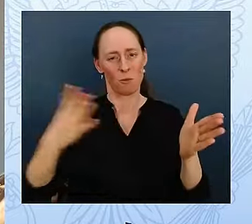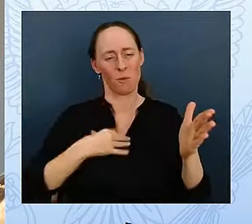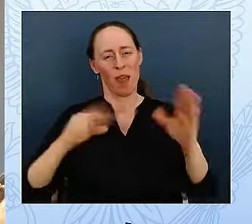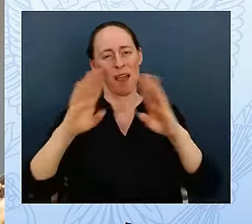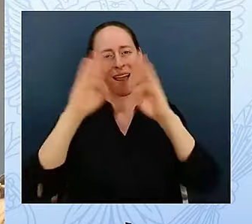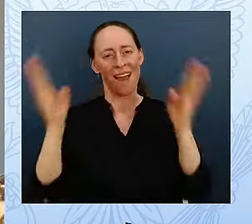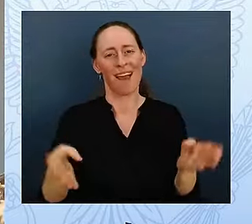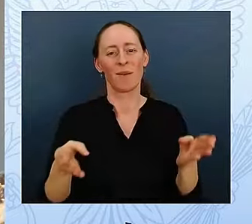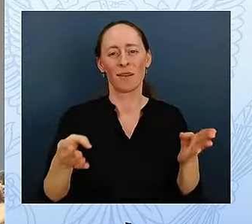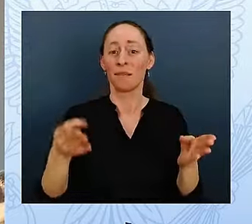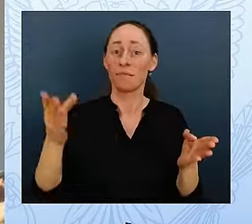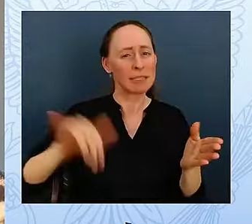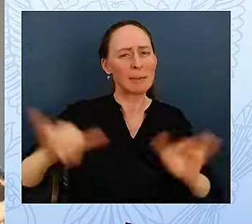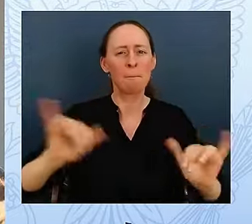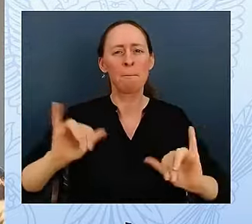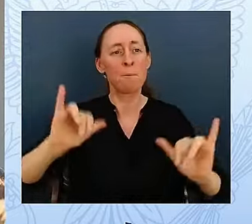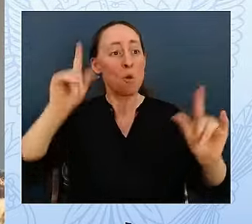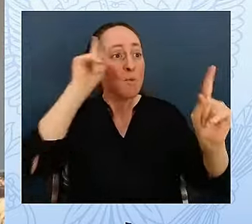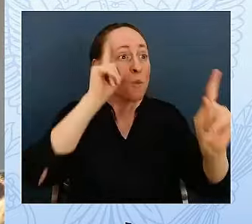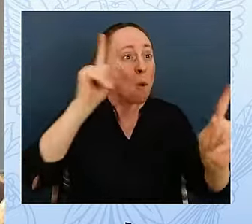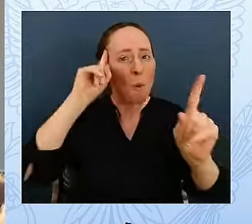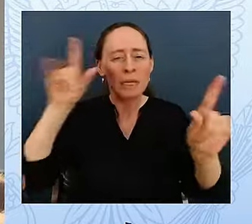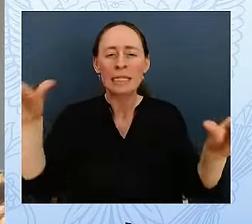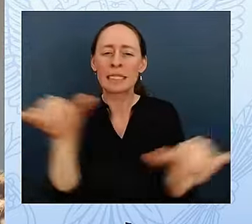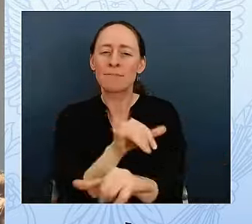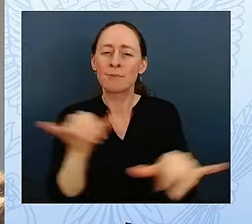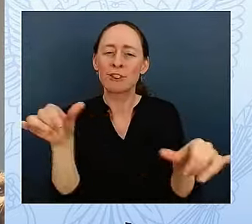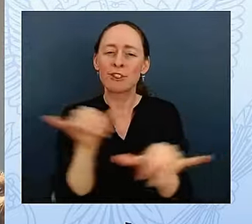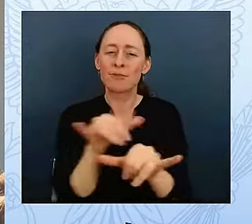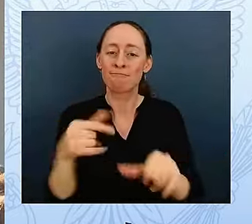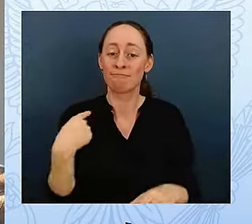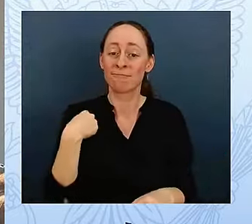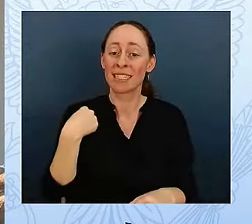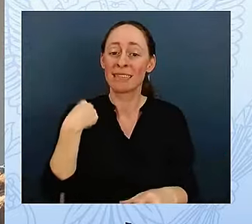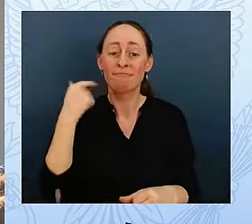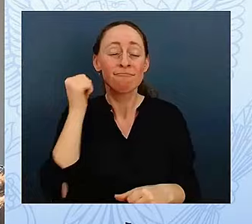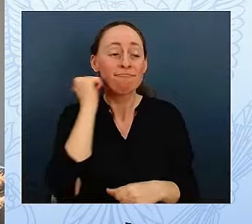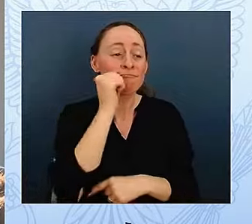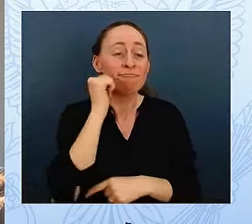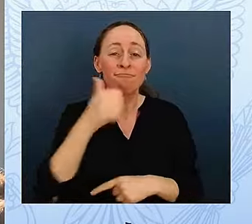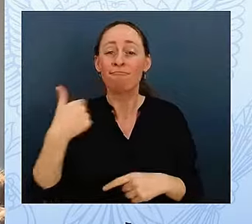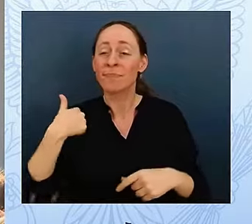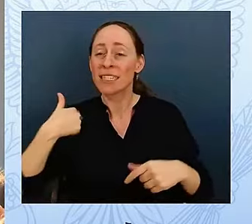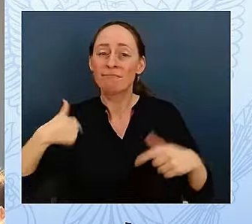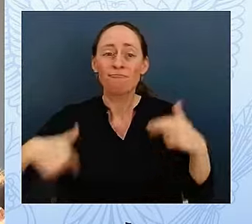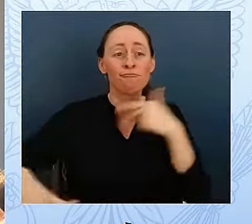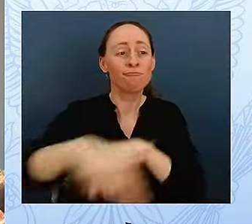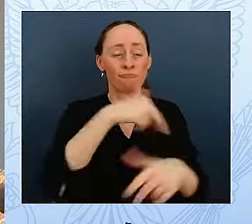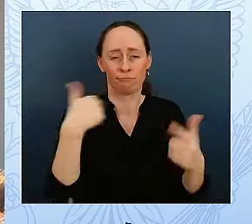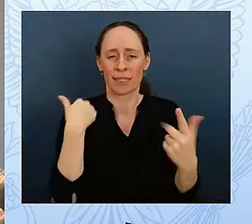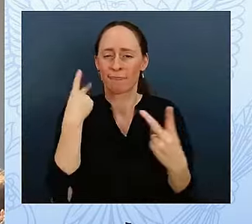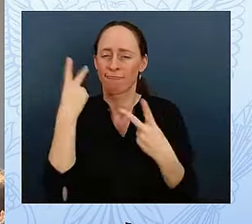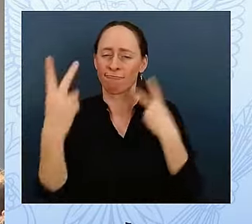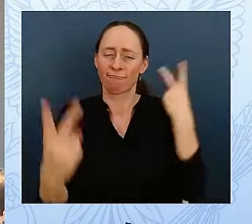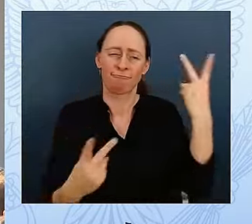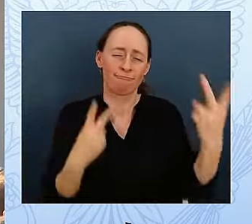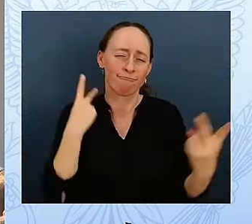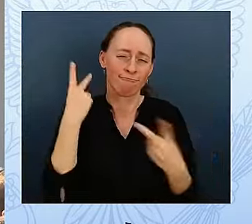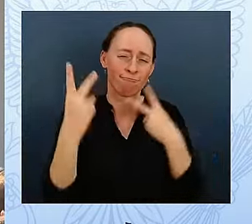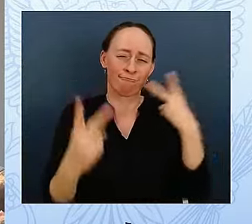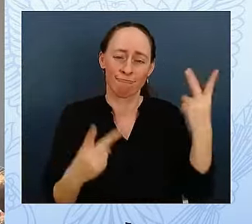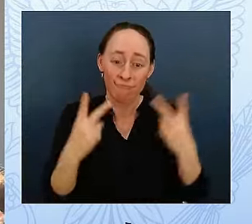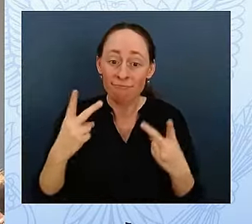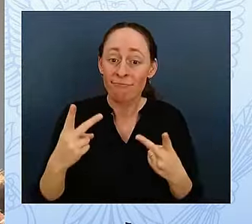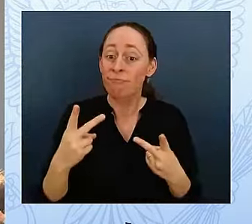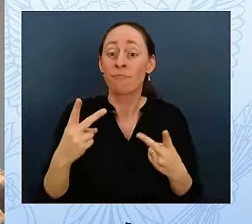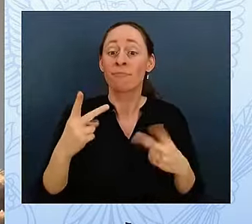day. It's something that's close to my heart because with every new hire, the Biden family grows too.